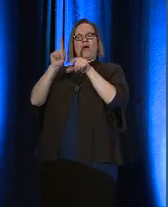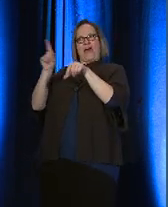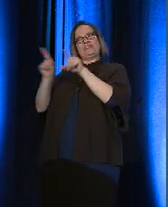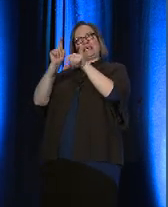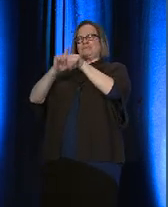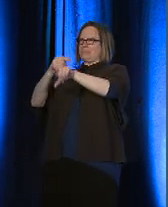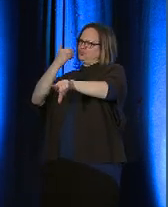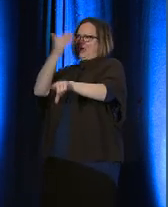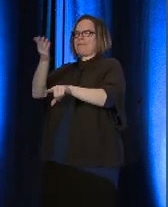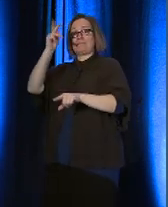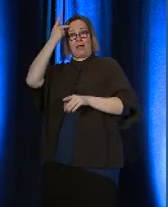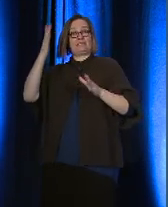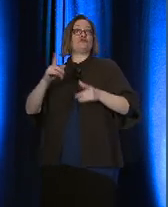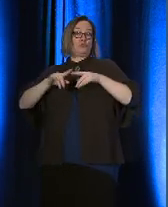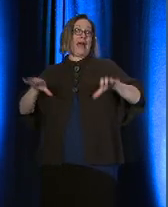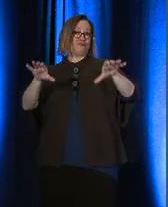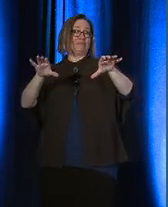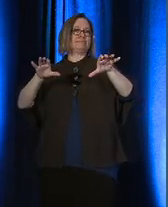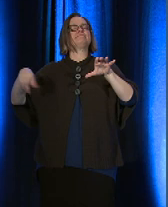action.